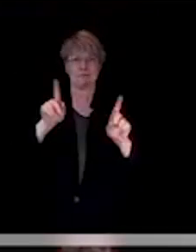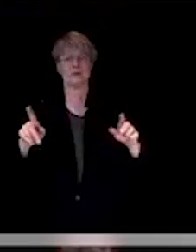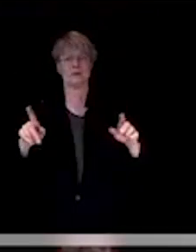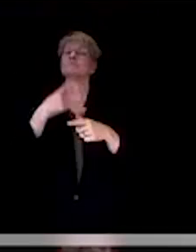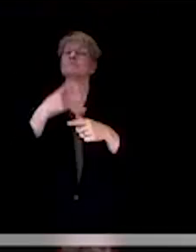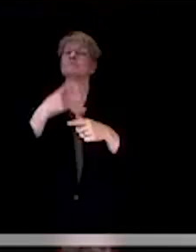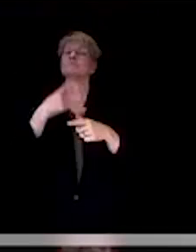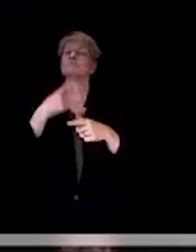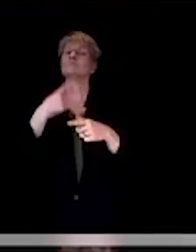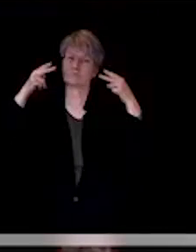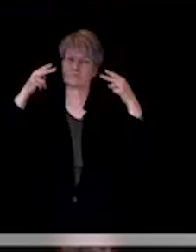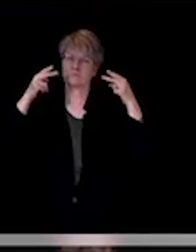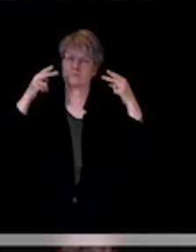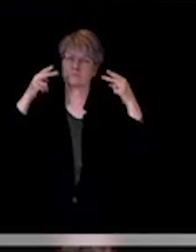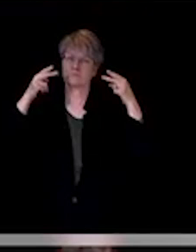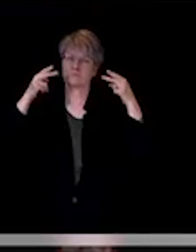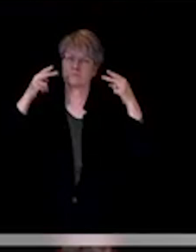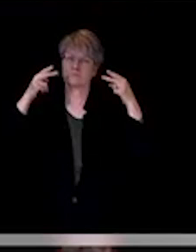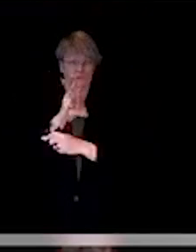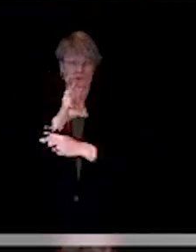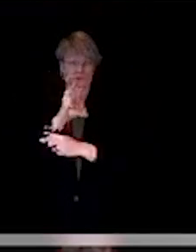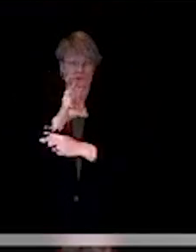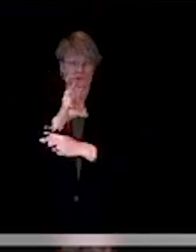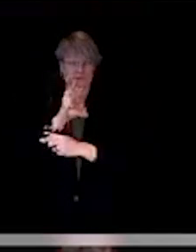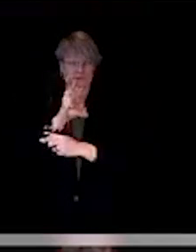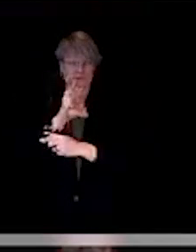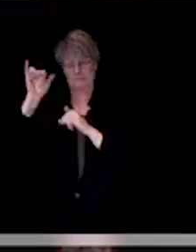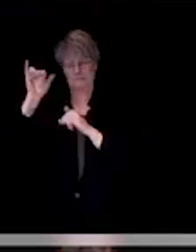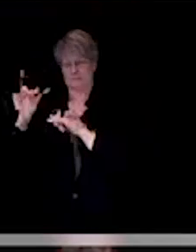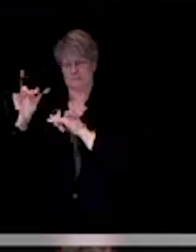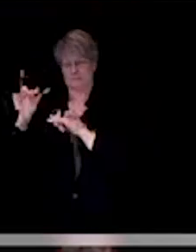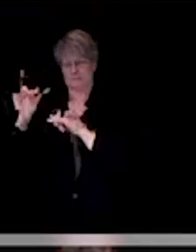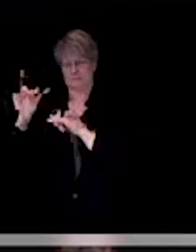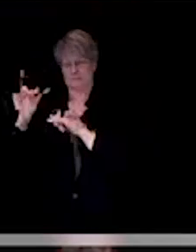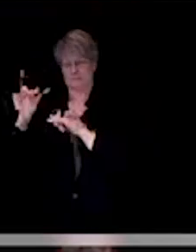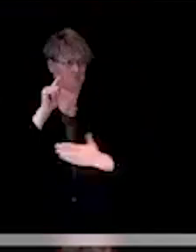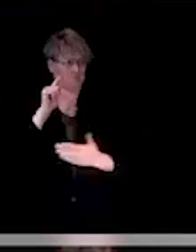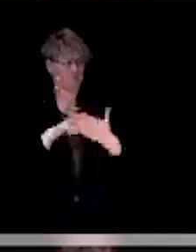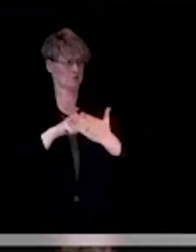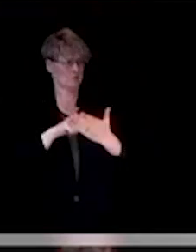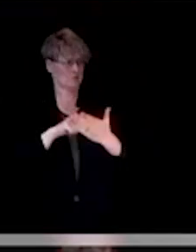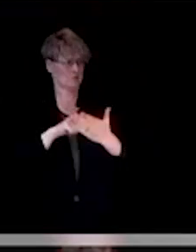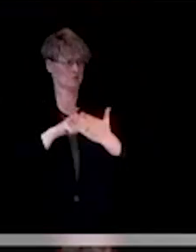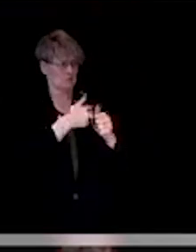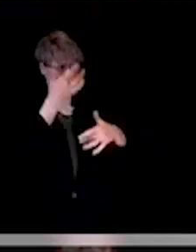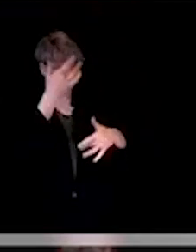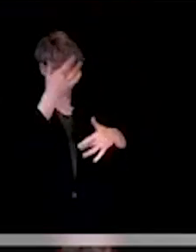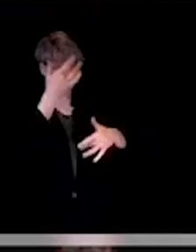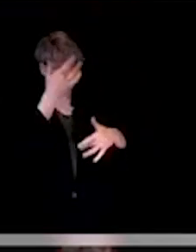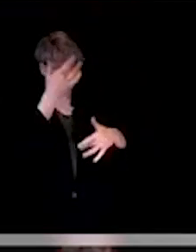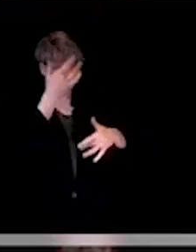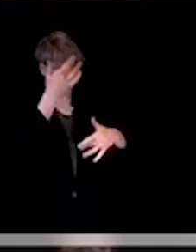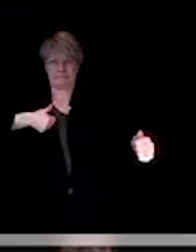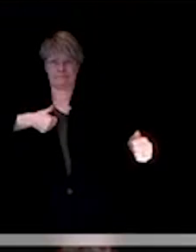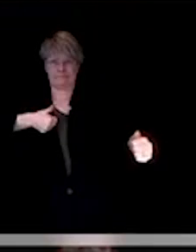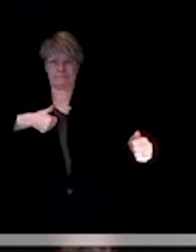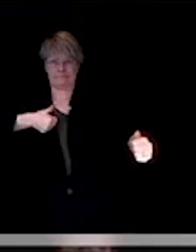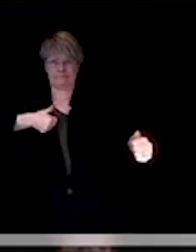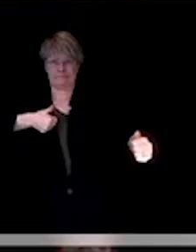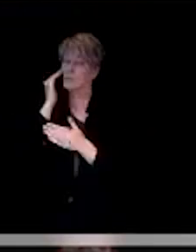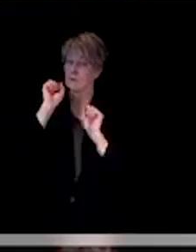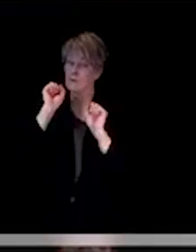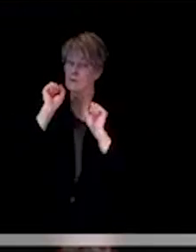And make sure that you're staying home if you're sick and avoiding people who are ill. We know that can be challenging sometimes because we all have our